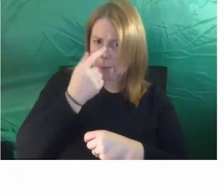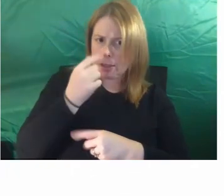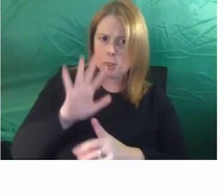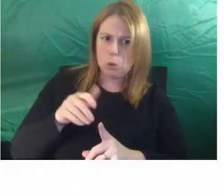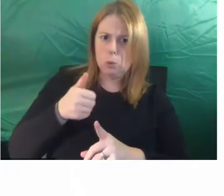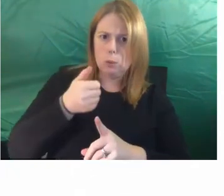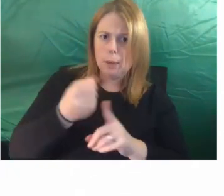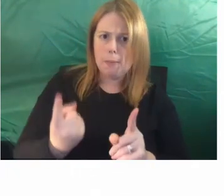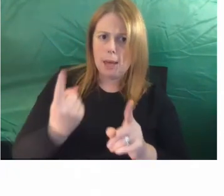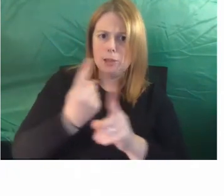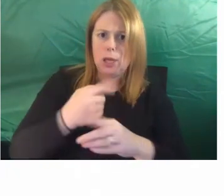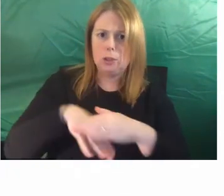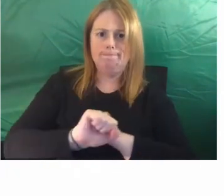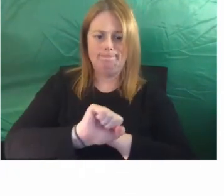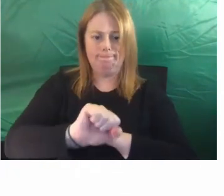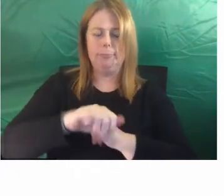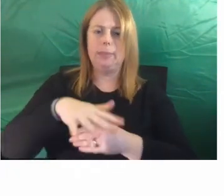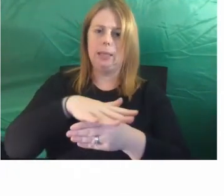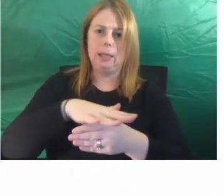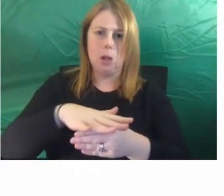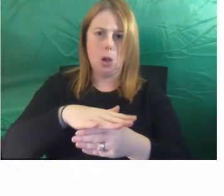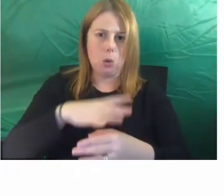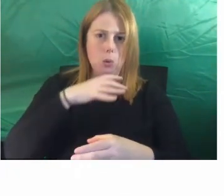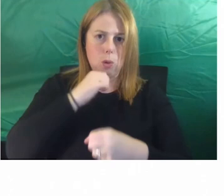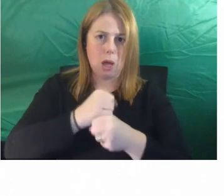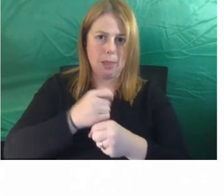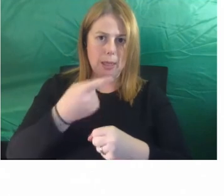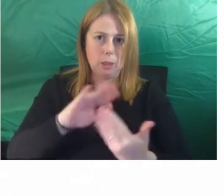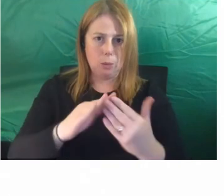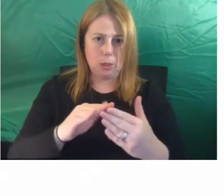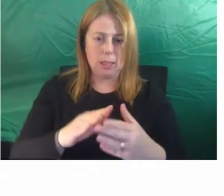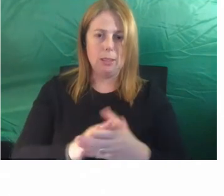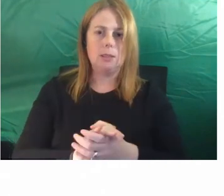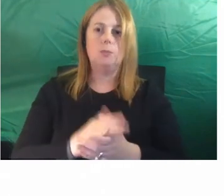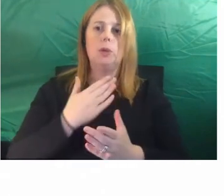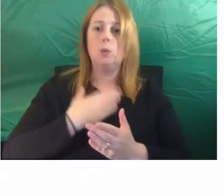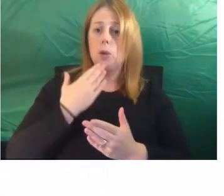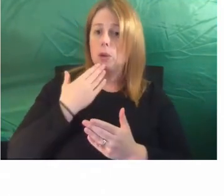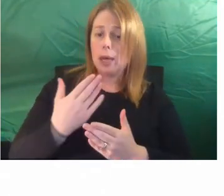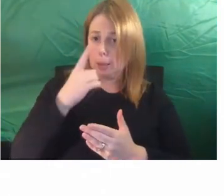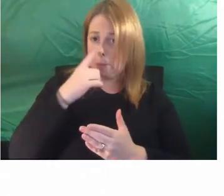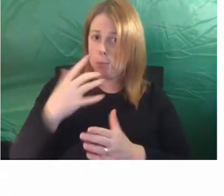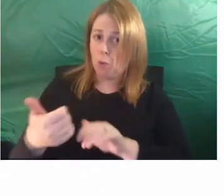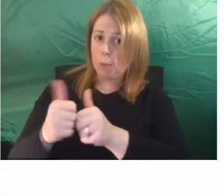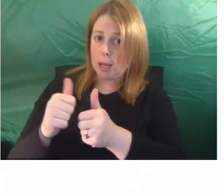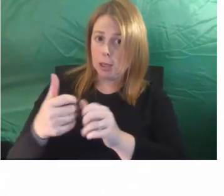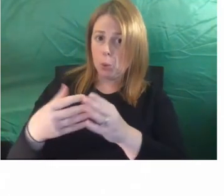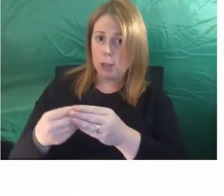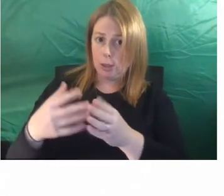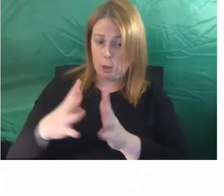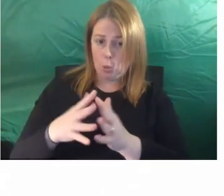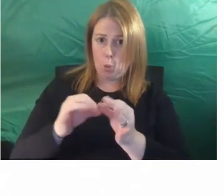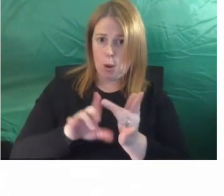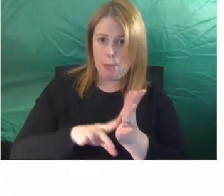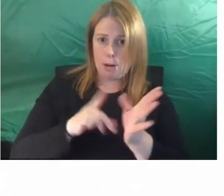I'd like to acknowledge the Australian Local Government Association, ALGA, for partnering in the delivery of this webinar, as well as the eight state